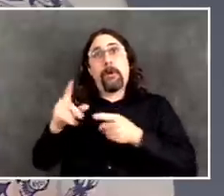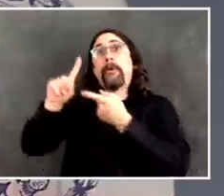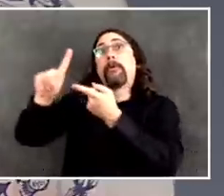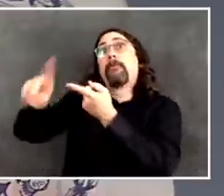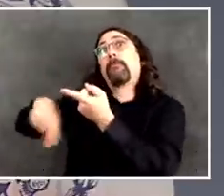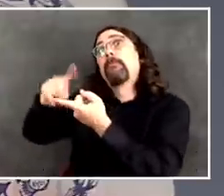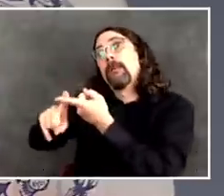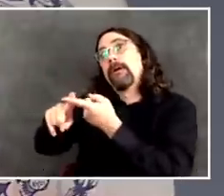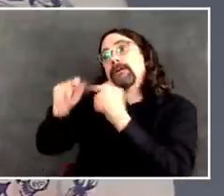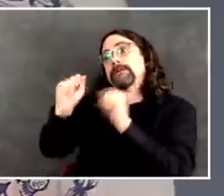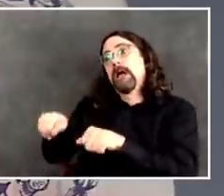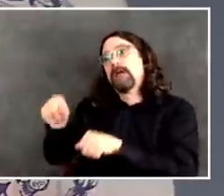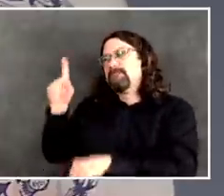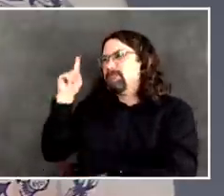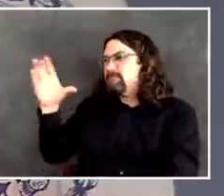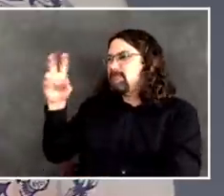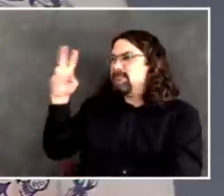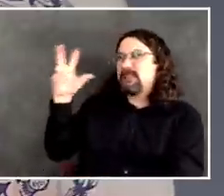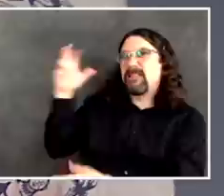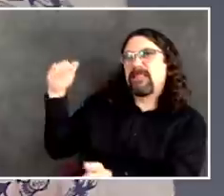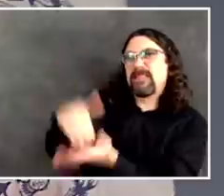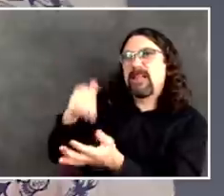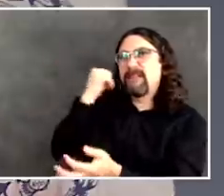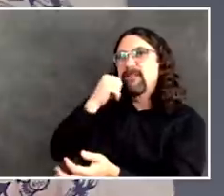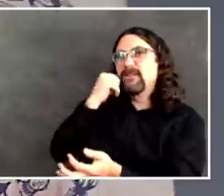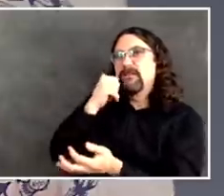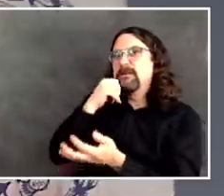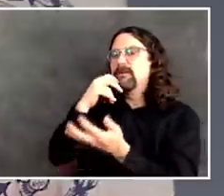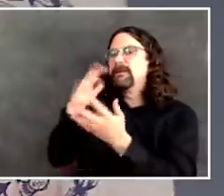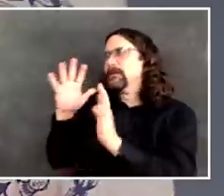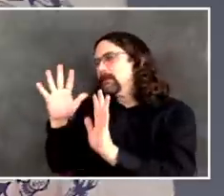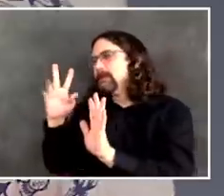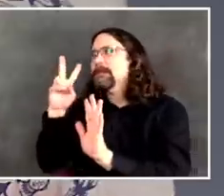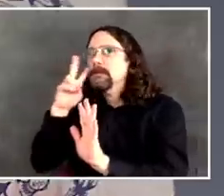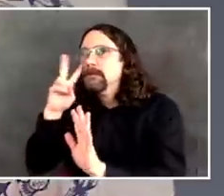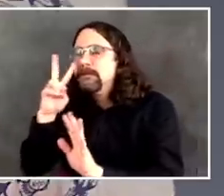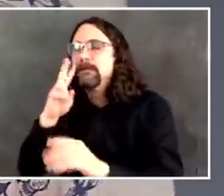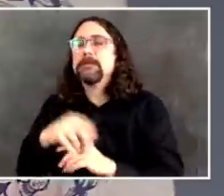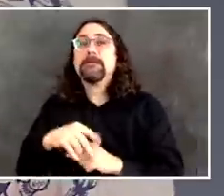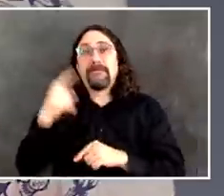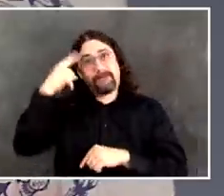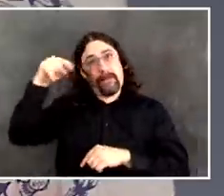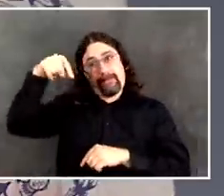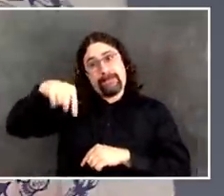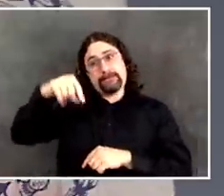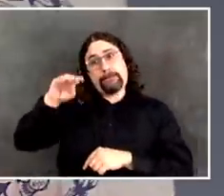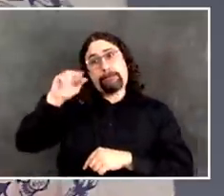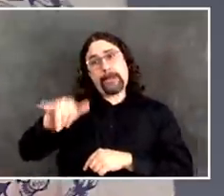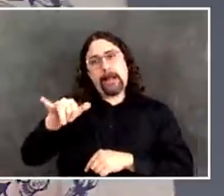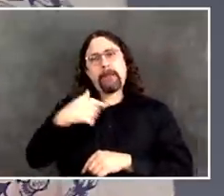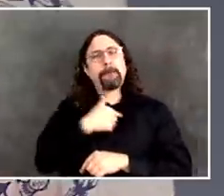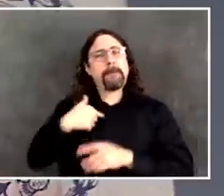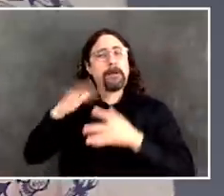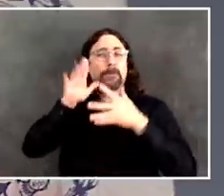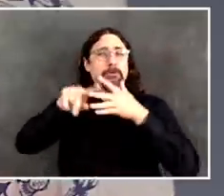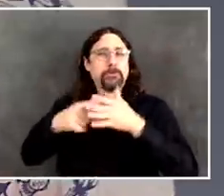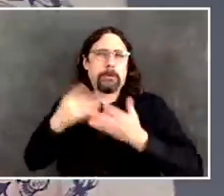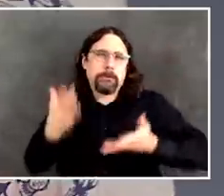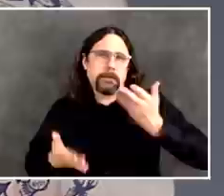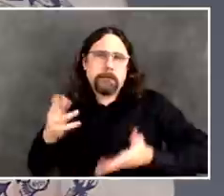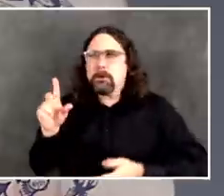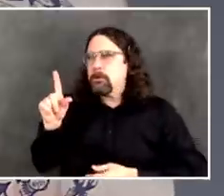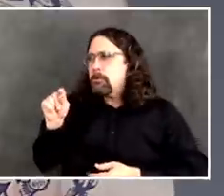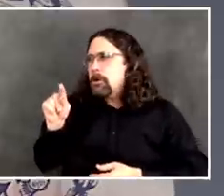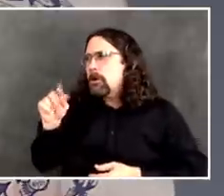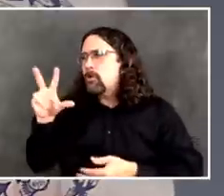a day. At least that's a major, major step towards the kind of suppression and containment strategy we need. So I think